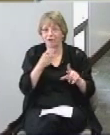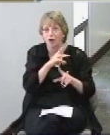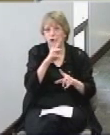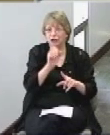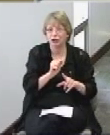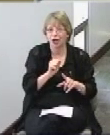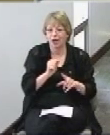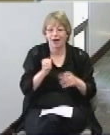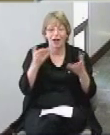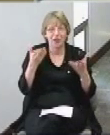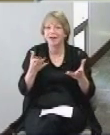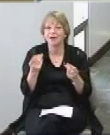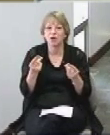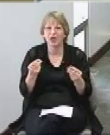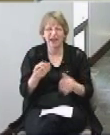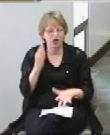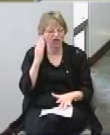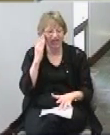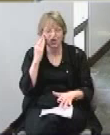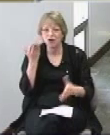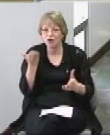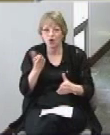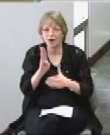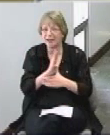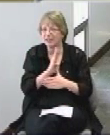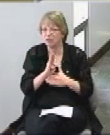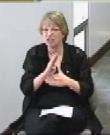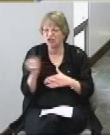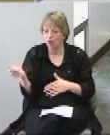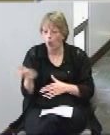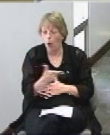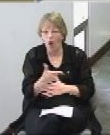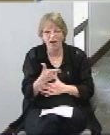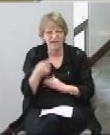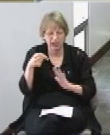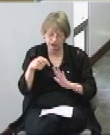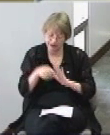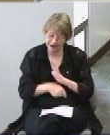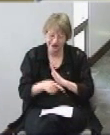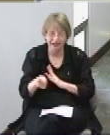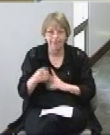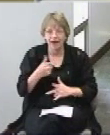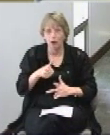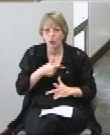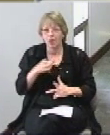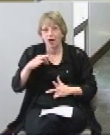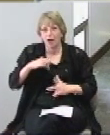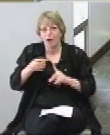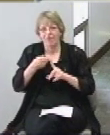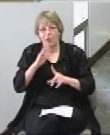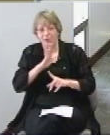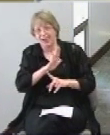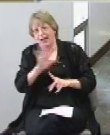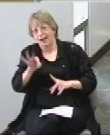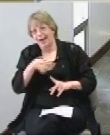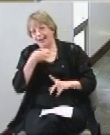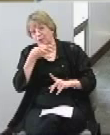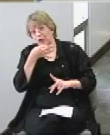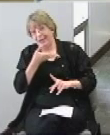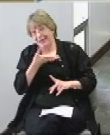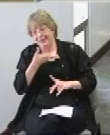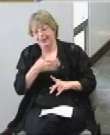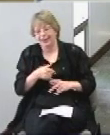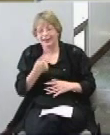they know this business inside and out and we're going to really benefit from their expertise to give you some